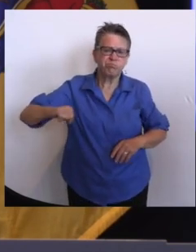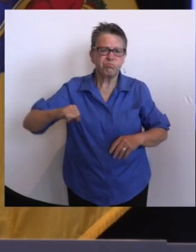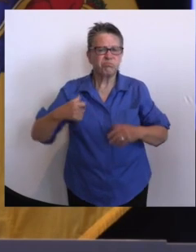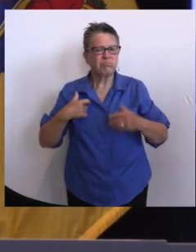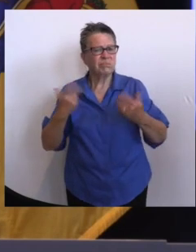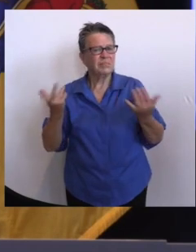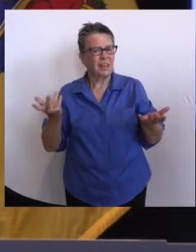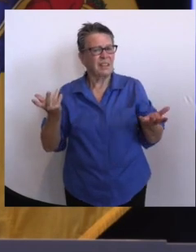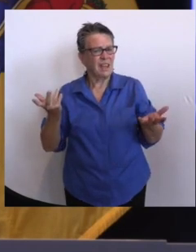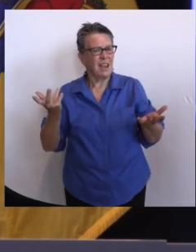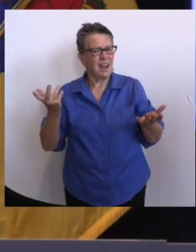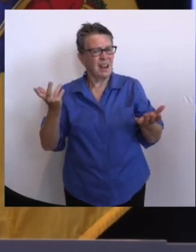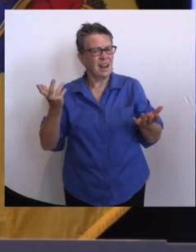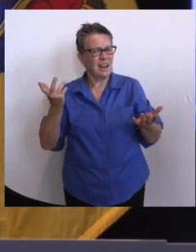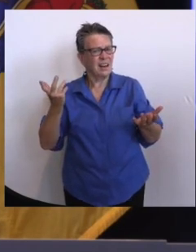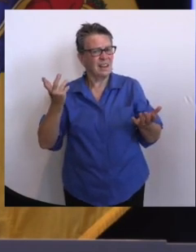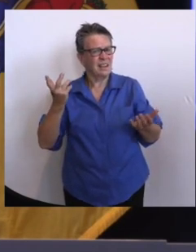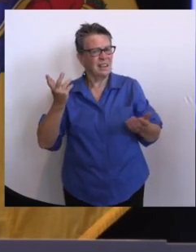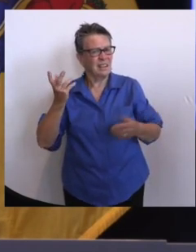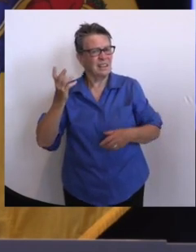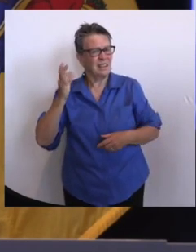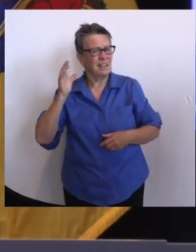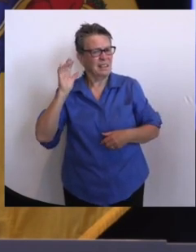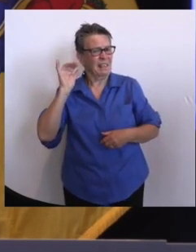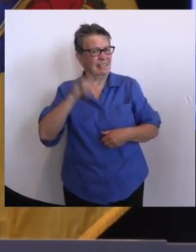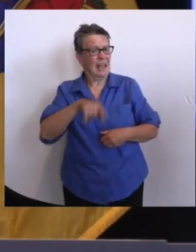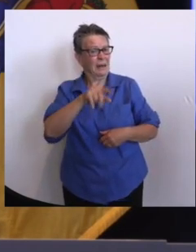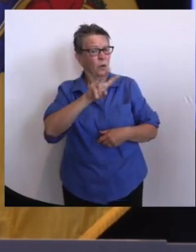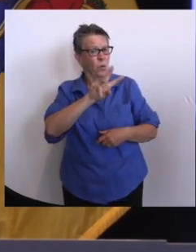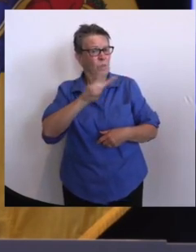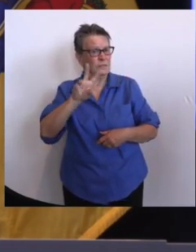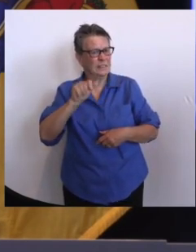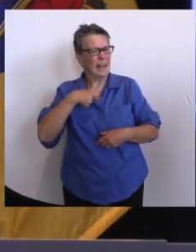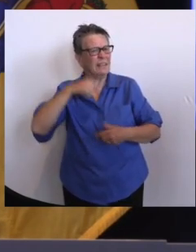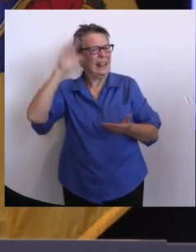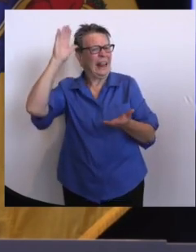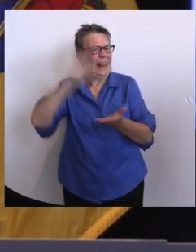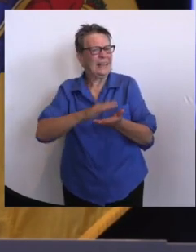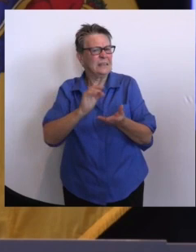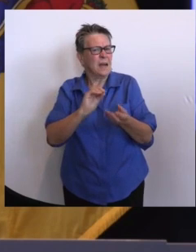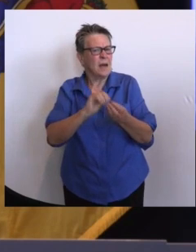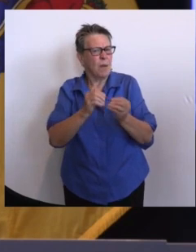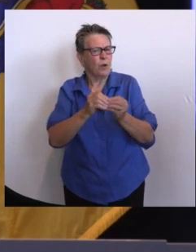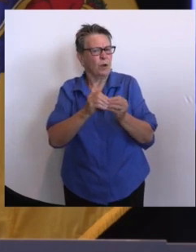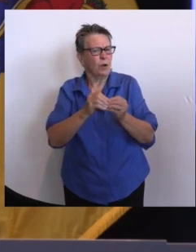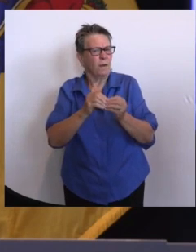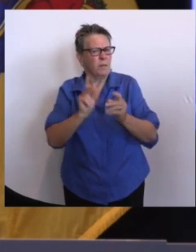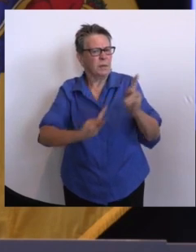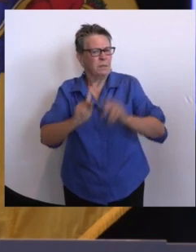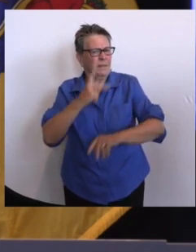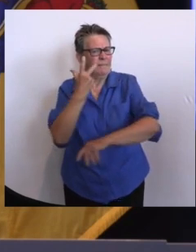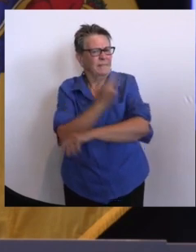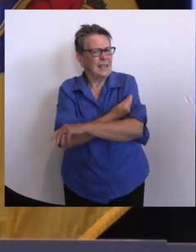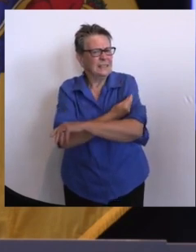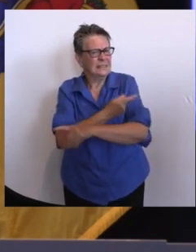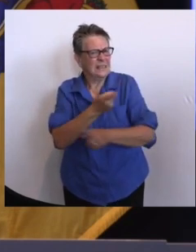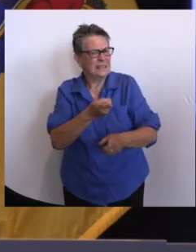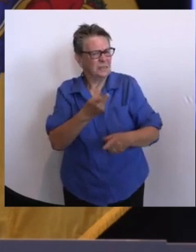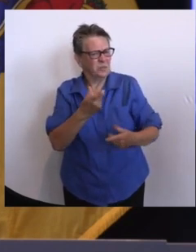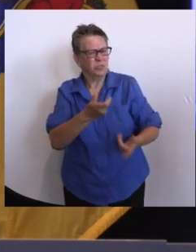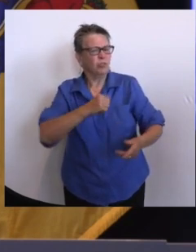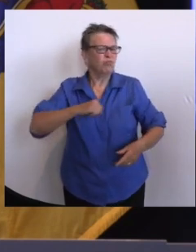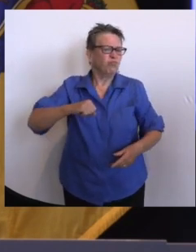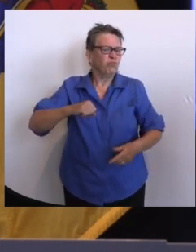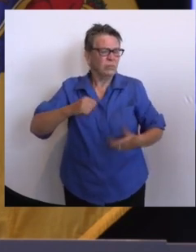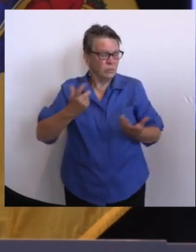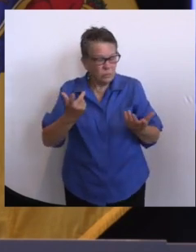in America. So it's tough stuff. mean, I'm the vice chair of the National Governors Association. We have a call every other Tuesday. We've got